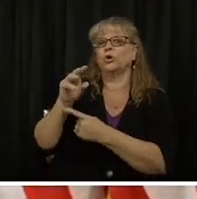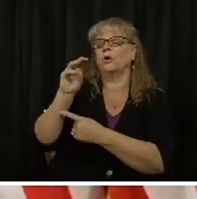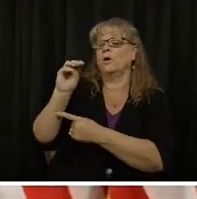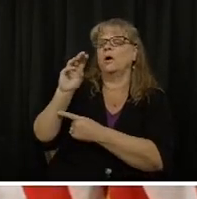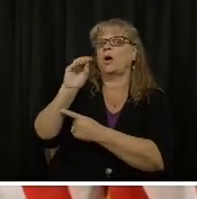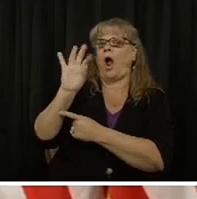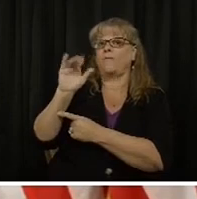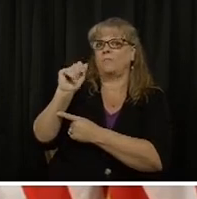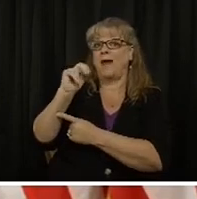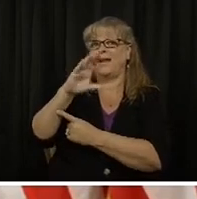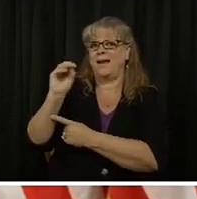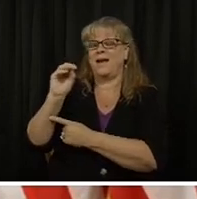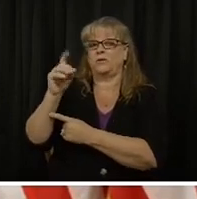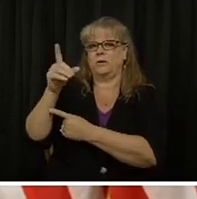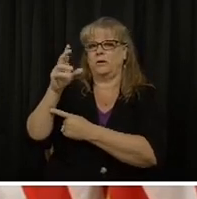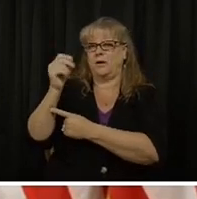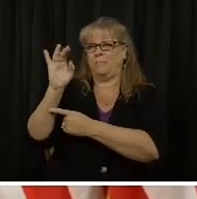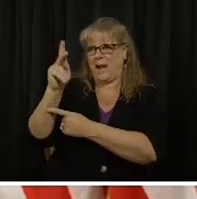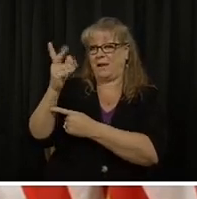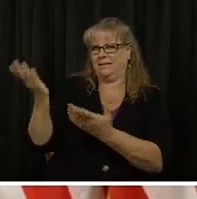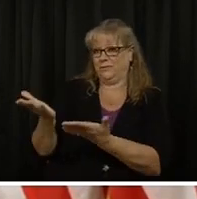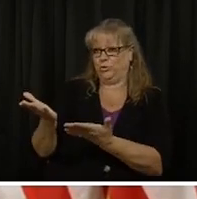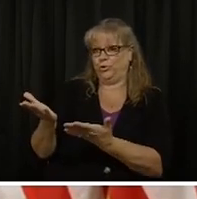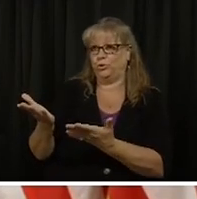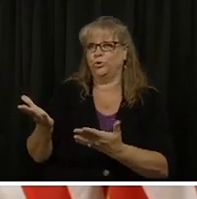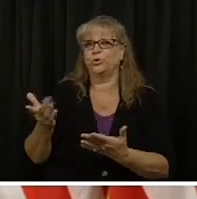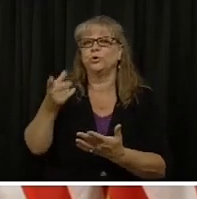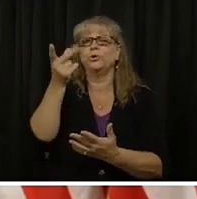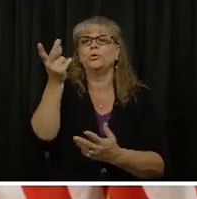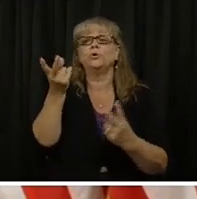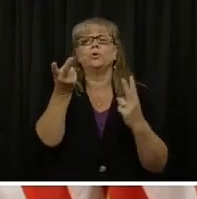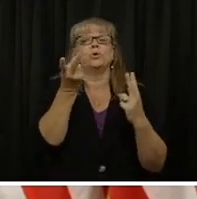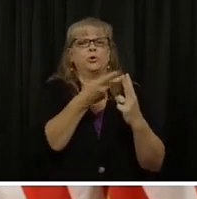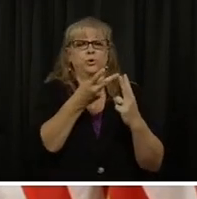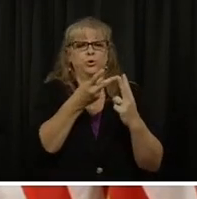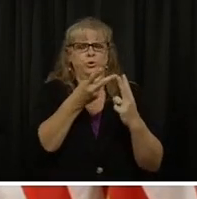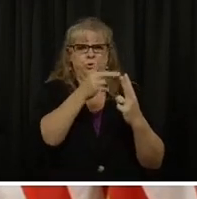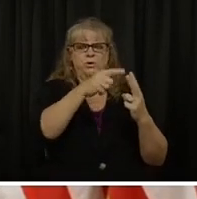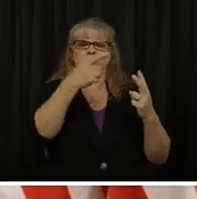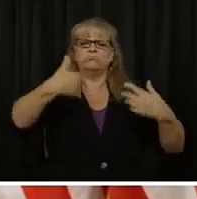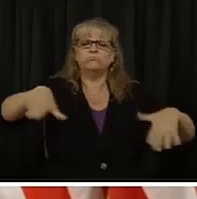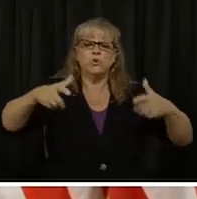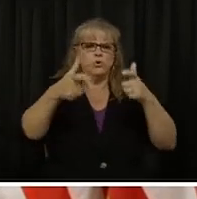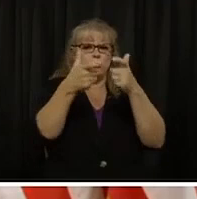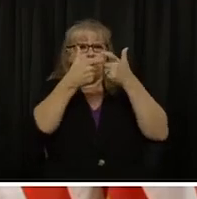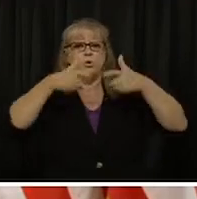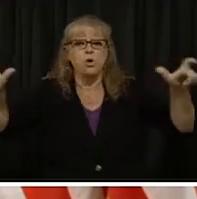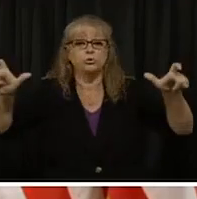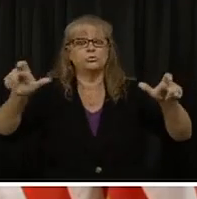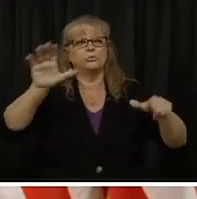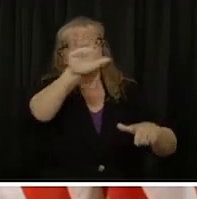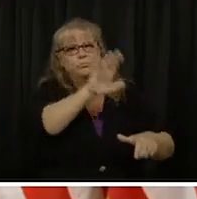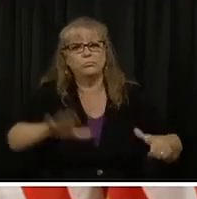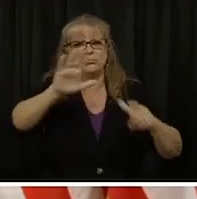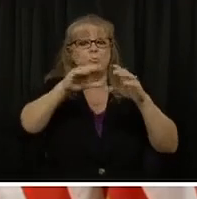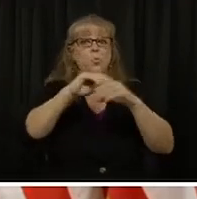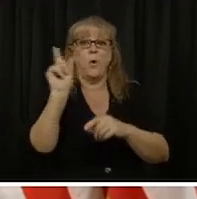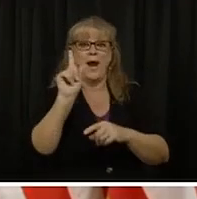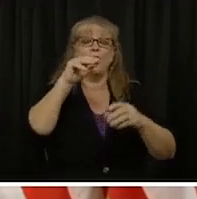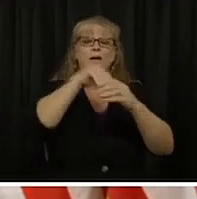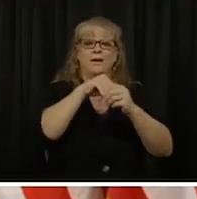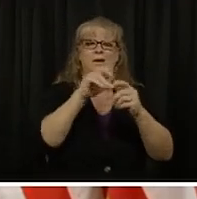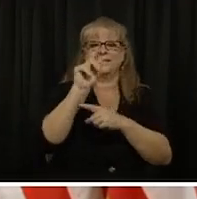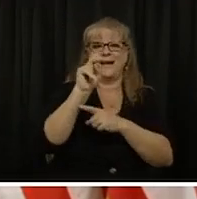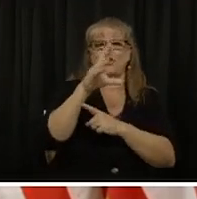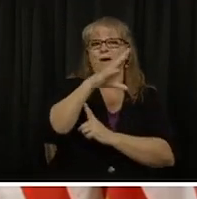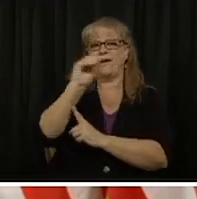two of our three largest cities here in the Denver metro area, for their leadership in managing the crisis from a municipal